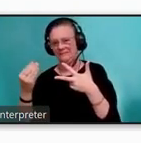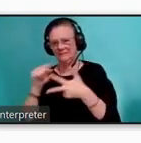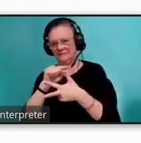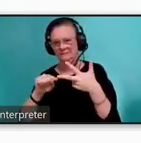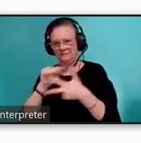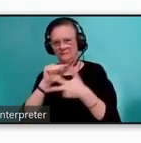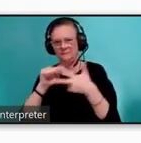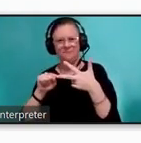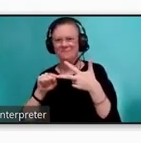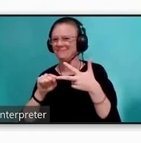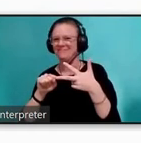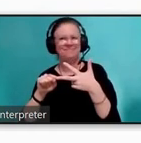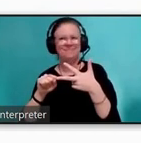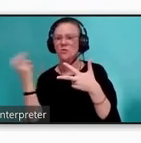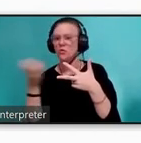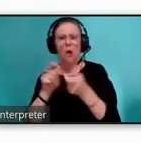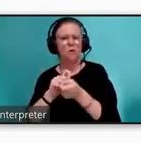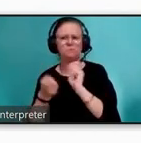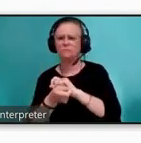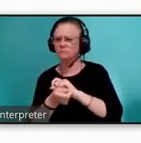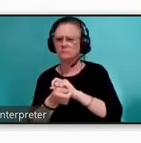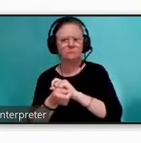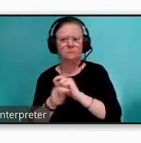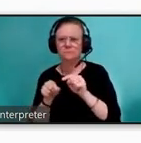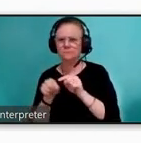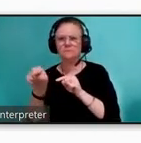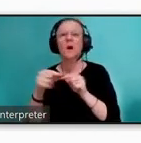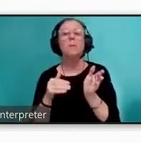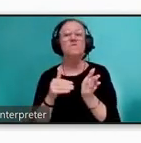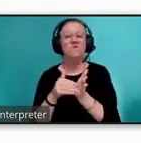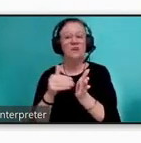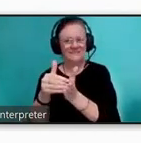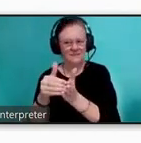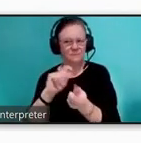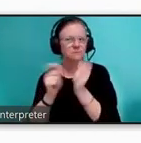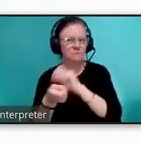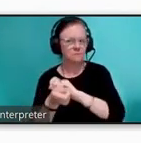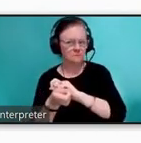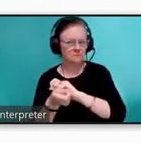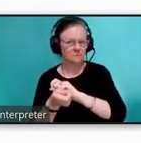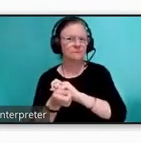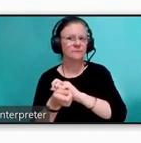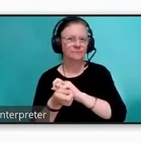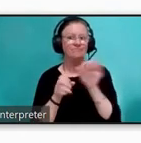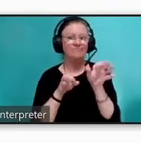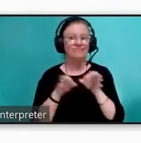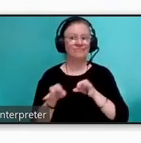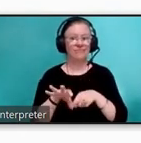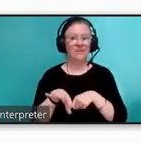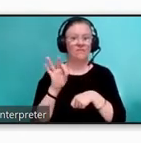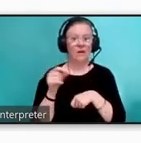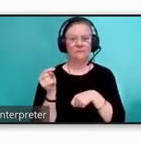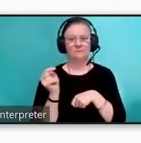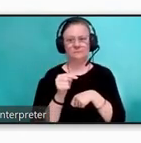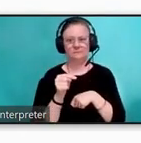have their overall routing change but instead had the frequency modified. Those details can be found in the Span of